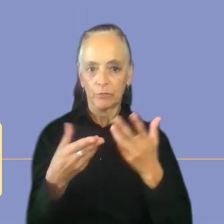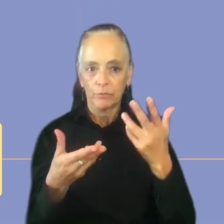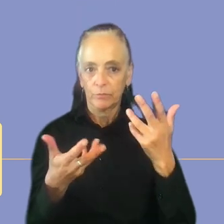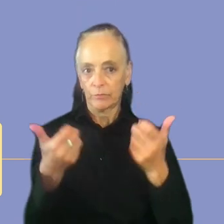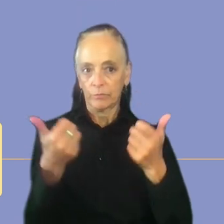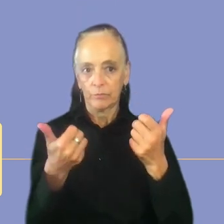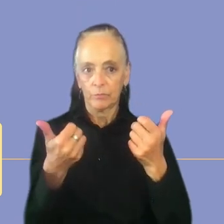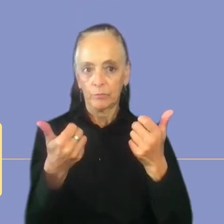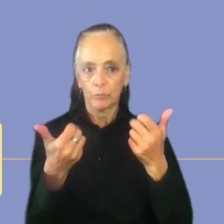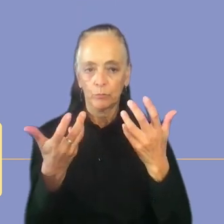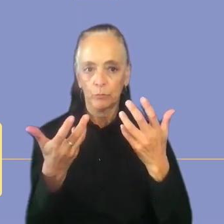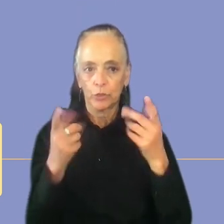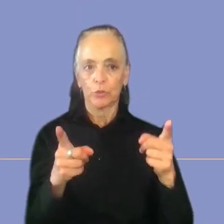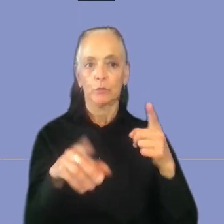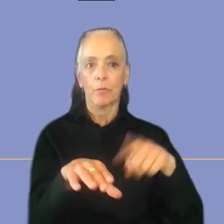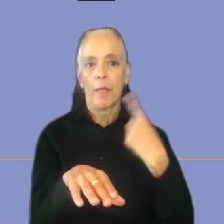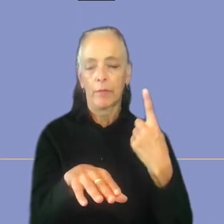the length of it.